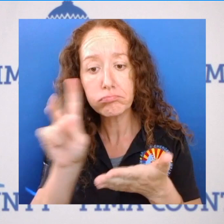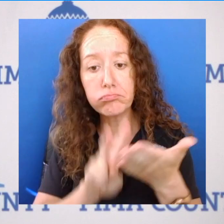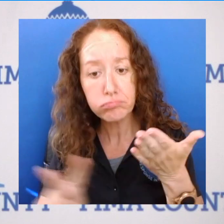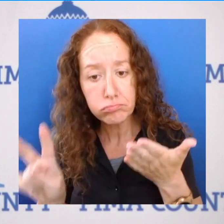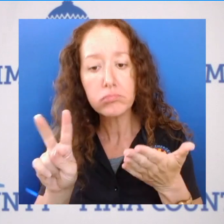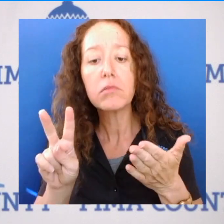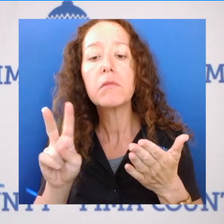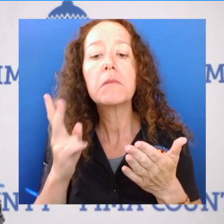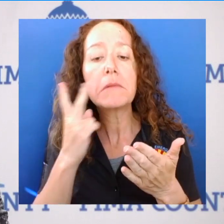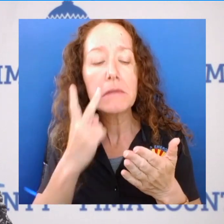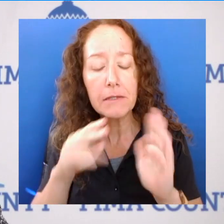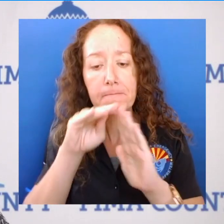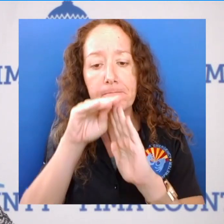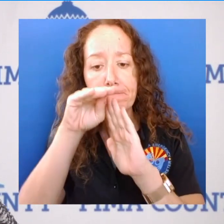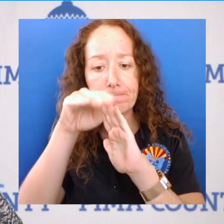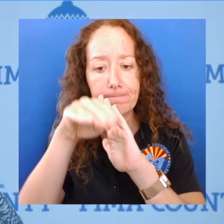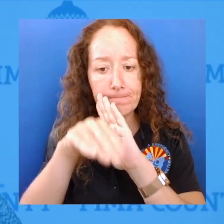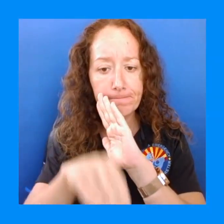Pima County Health Update.